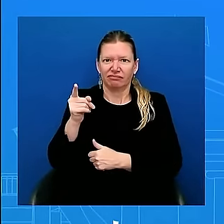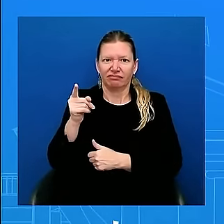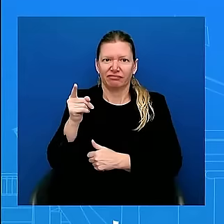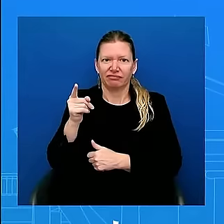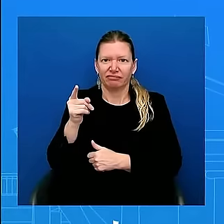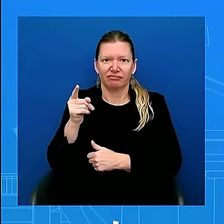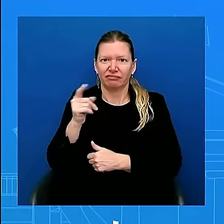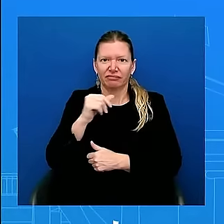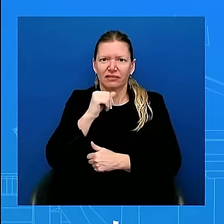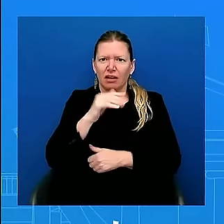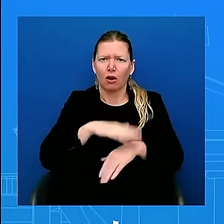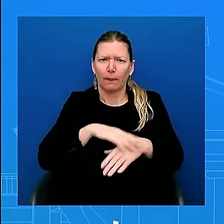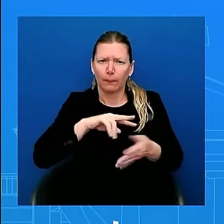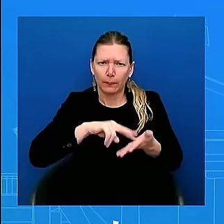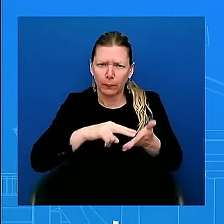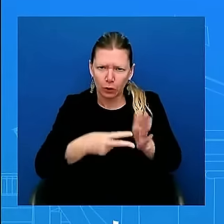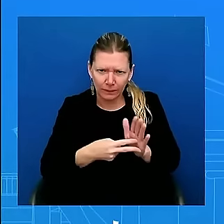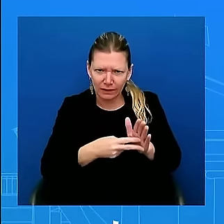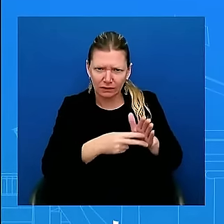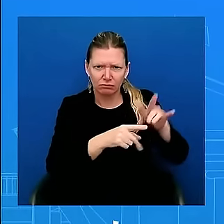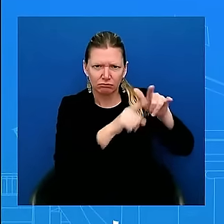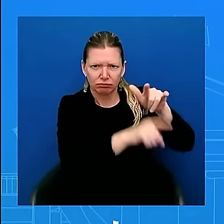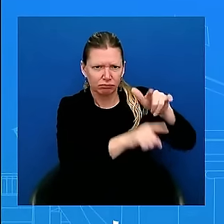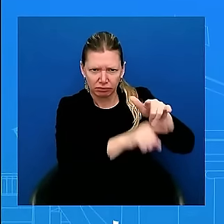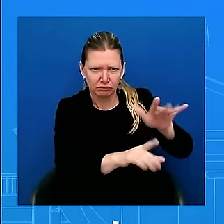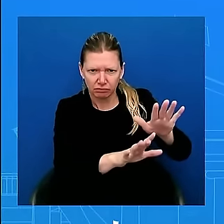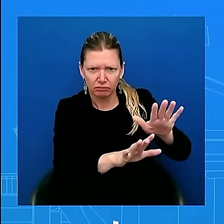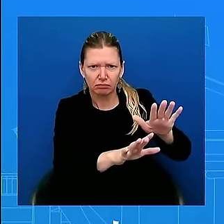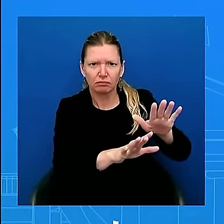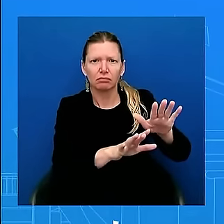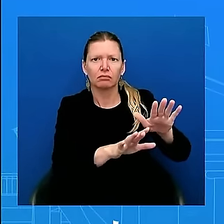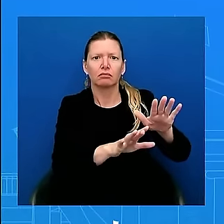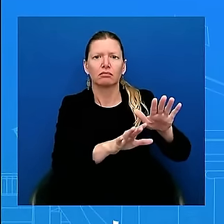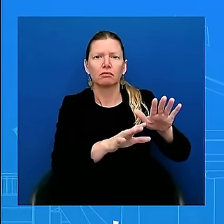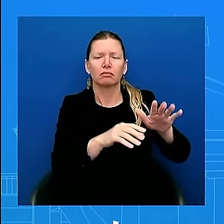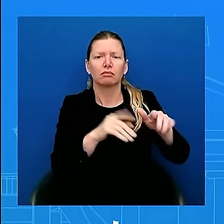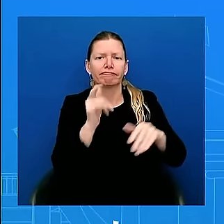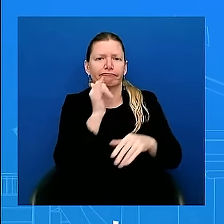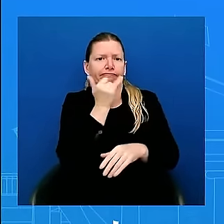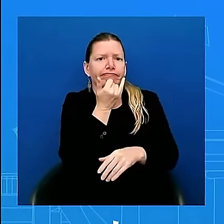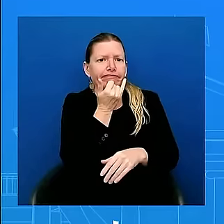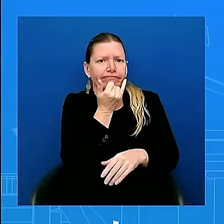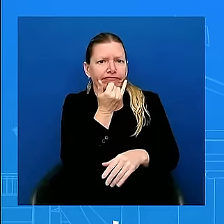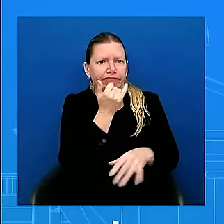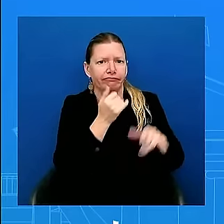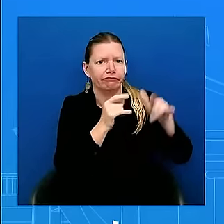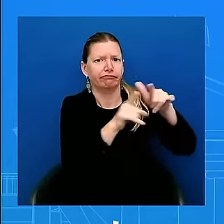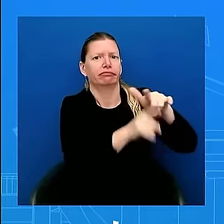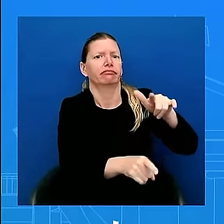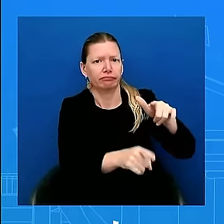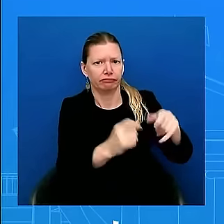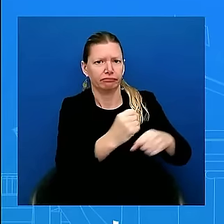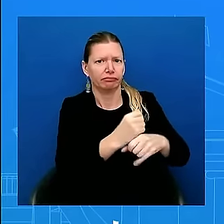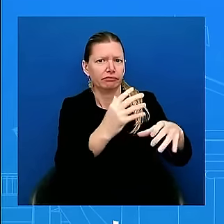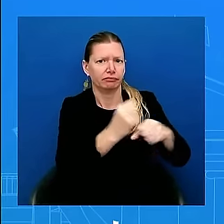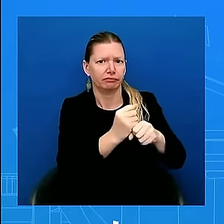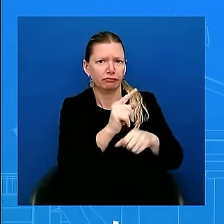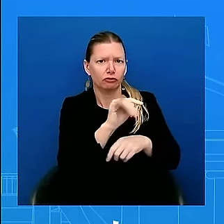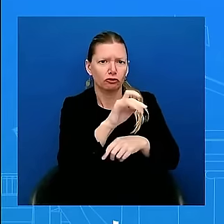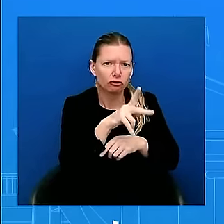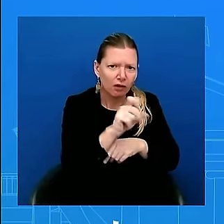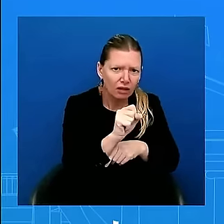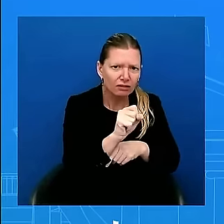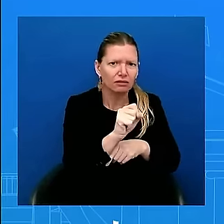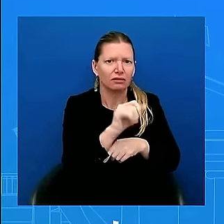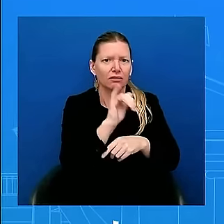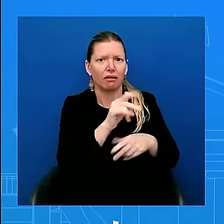deliberately, but there has been accidental strikes on some of the trucks and the convoys that have been moving around. So